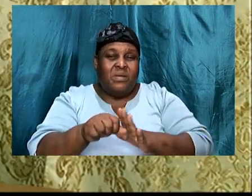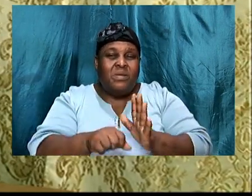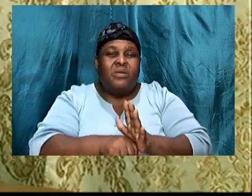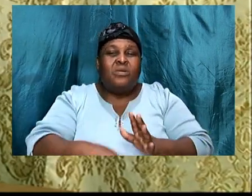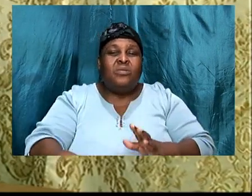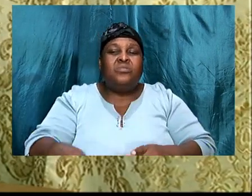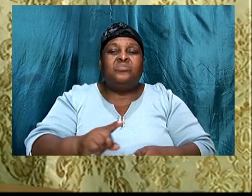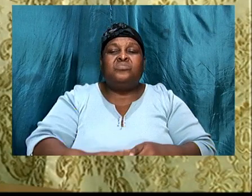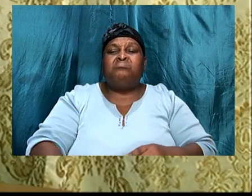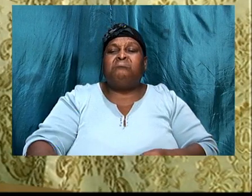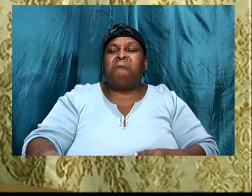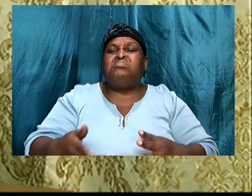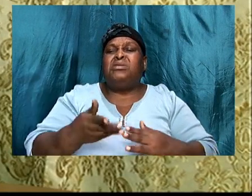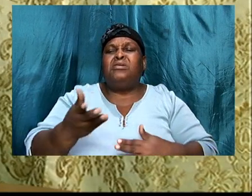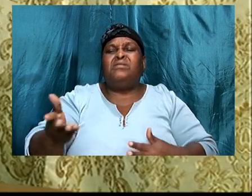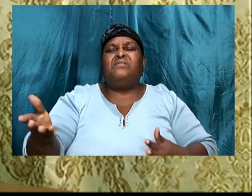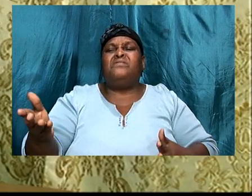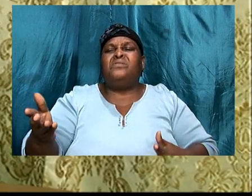to knowingly,